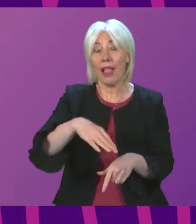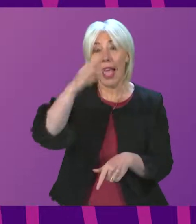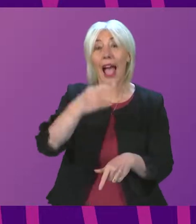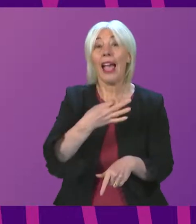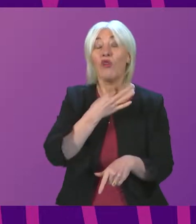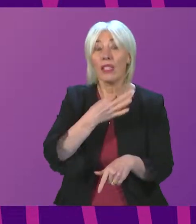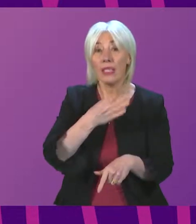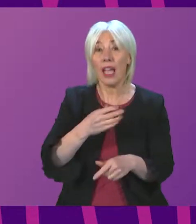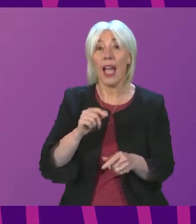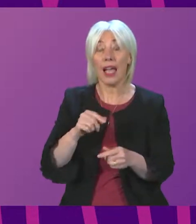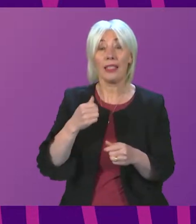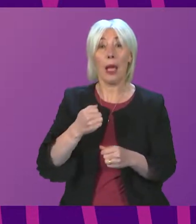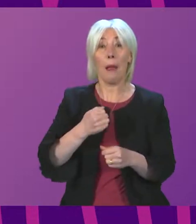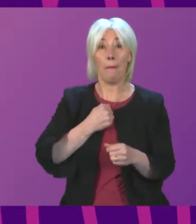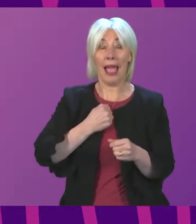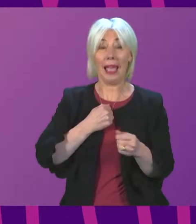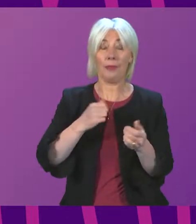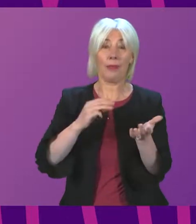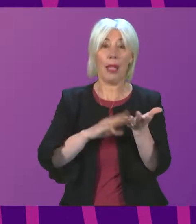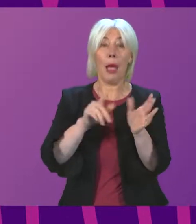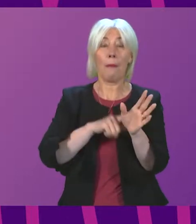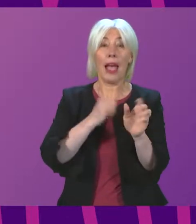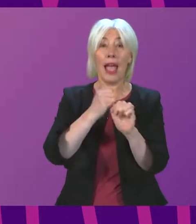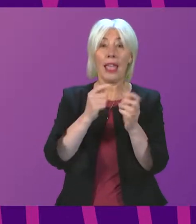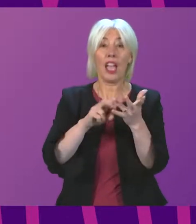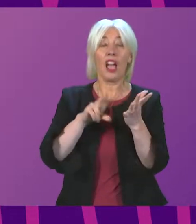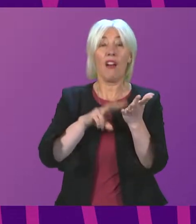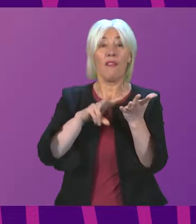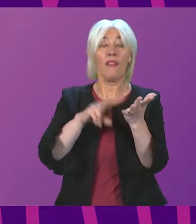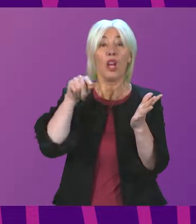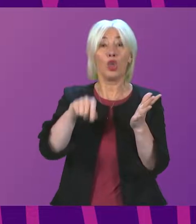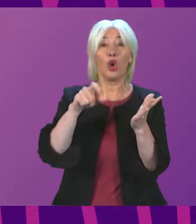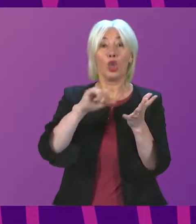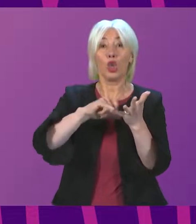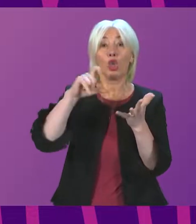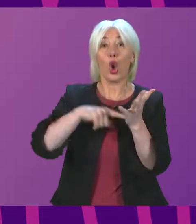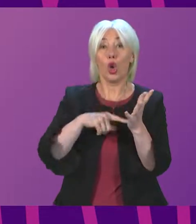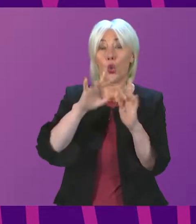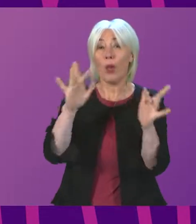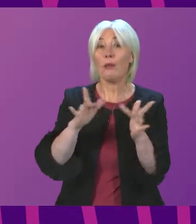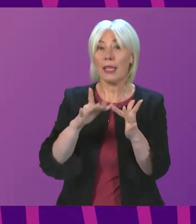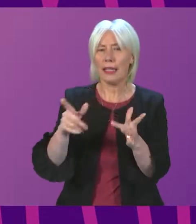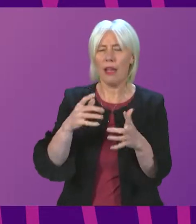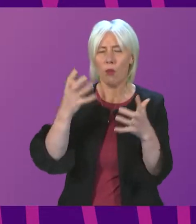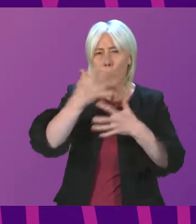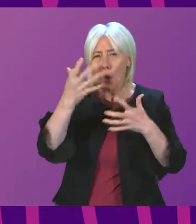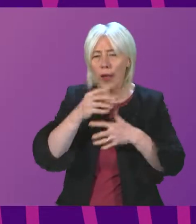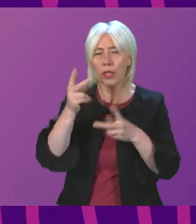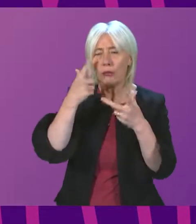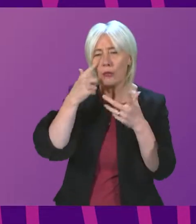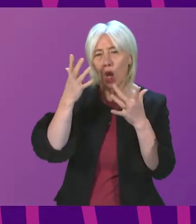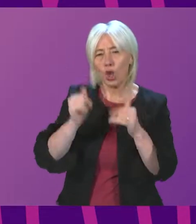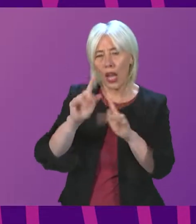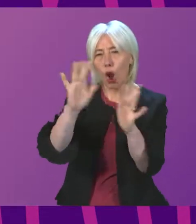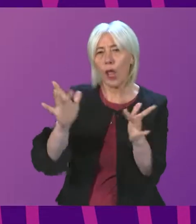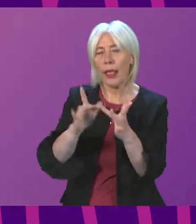.scot, so anyone on the high risk list who is worried about a return to the workplace is encouraged to check that advice and discuss it with